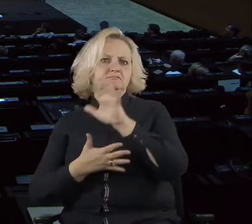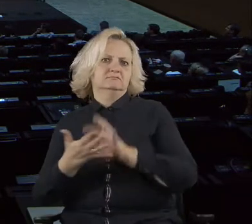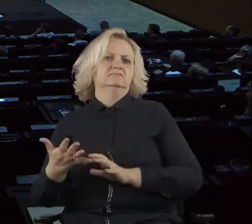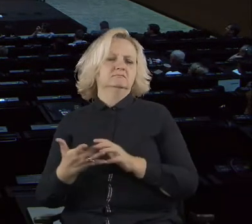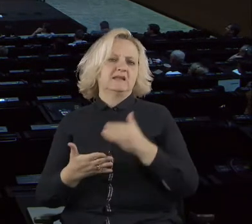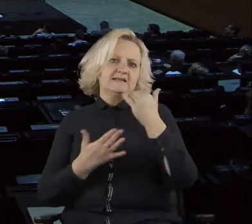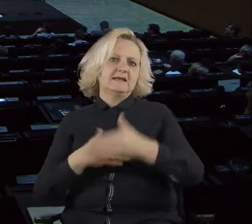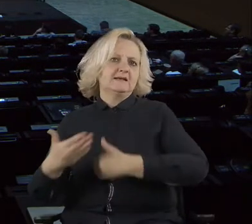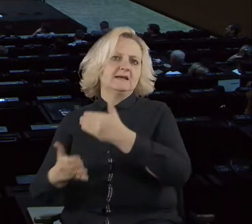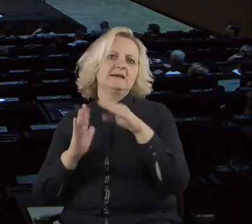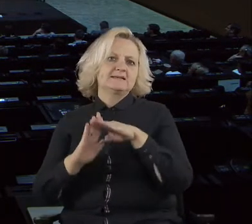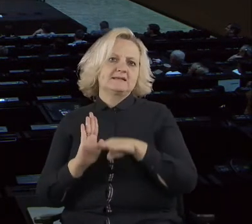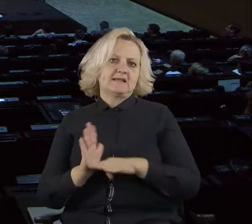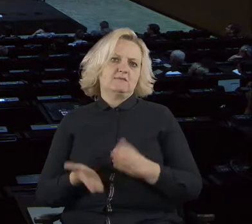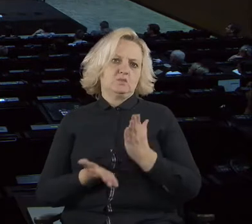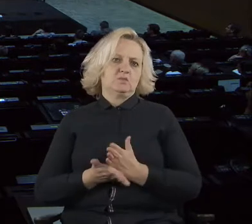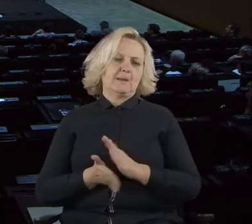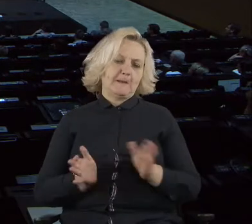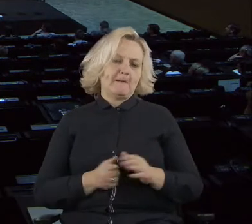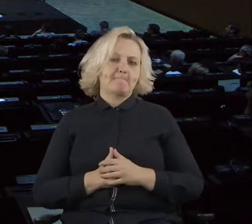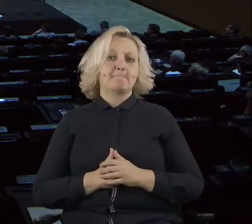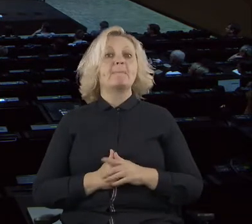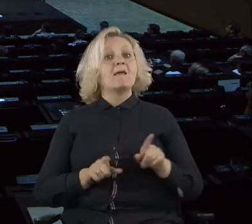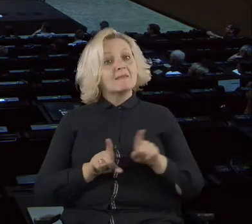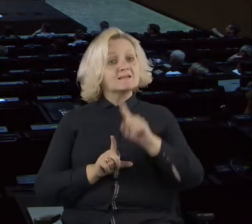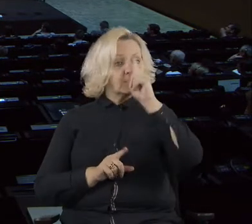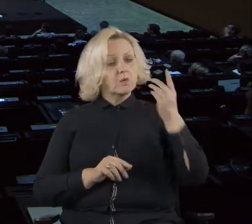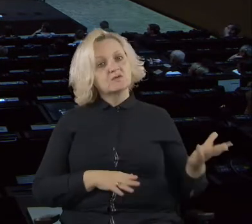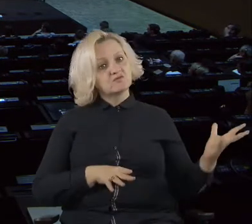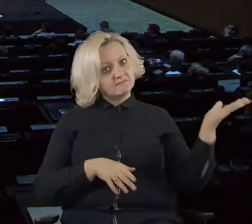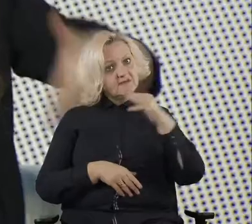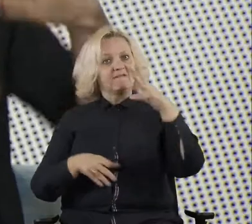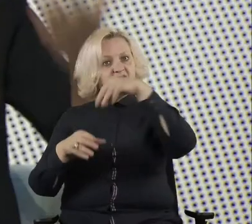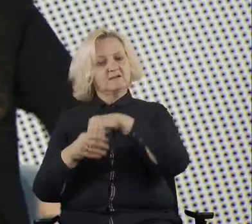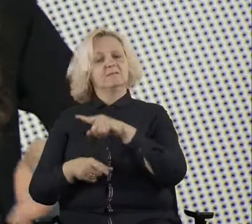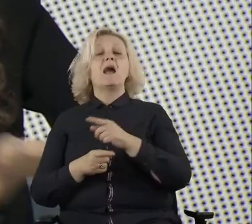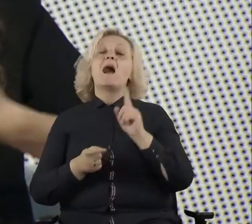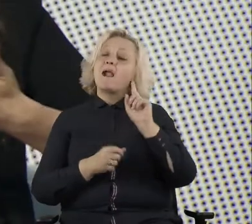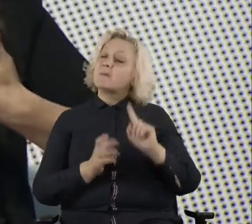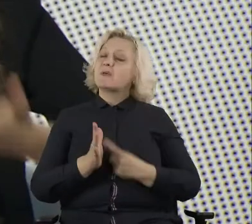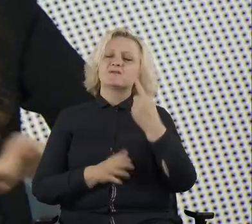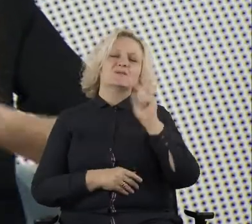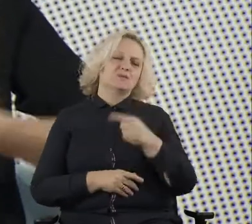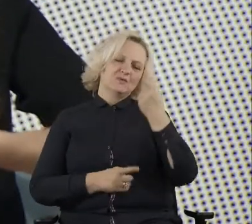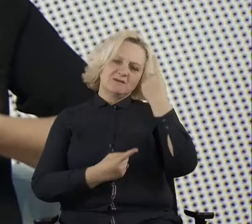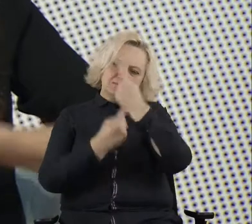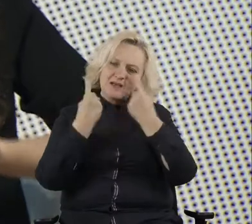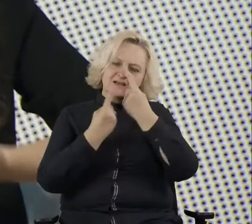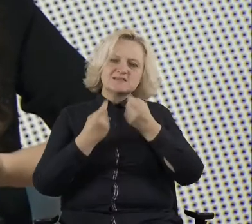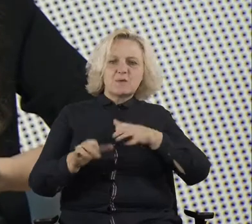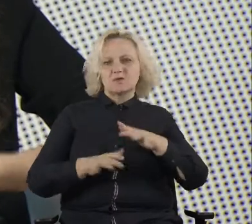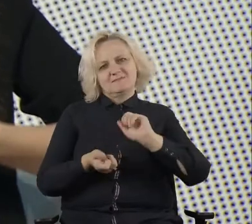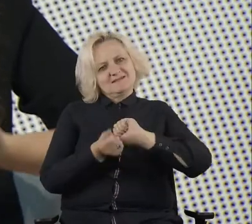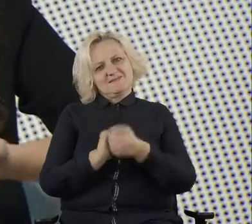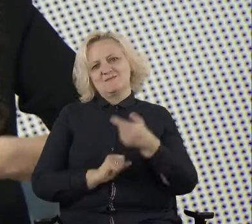is, has to be the change of the mindset, but to make, to give them the tool to be open and to open, openly talk about their